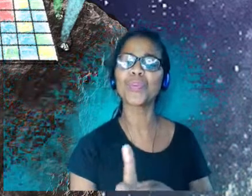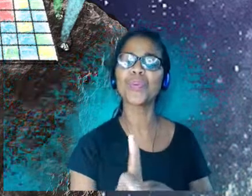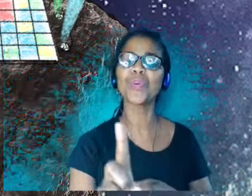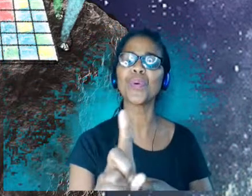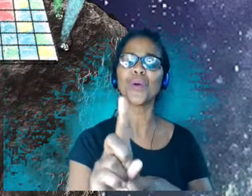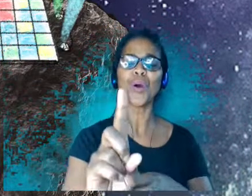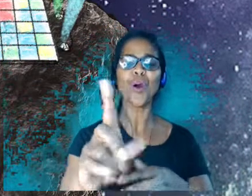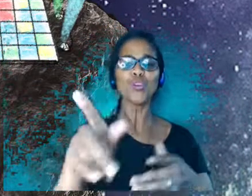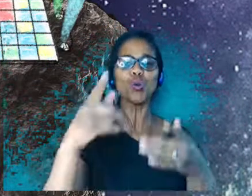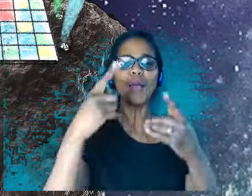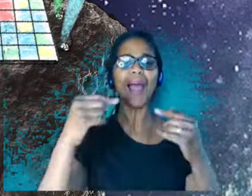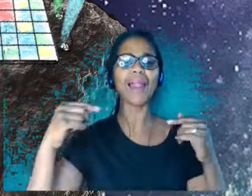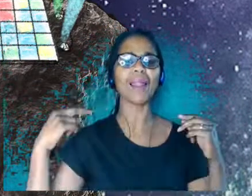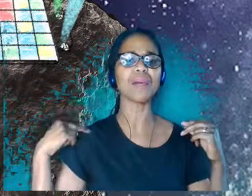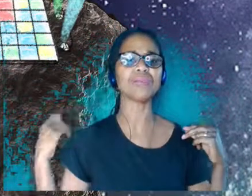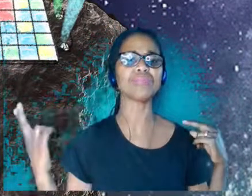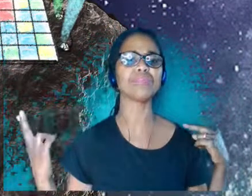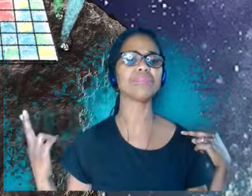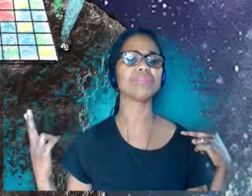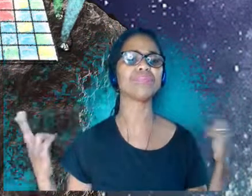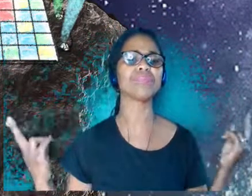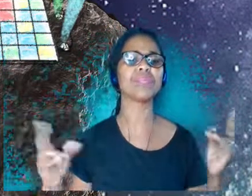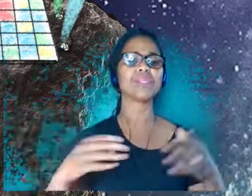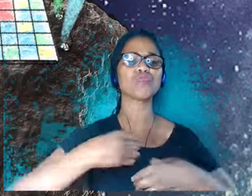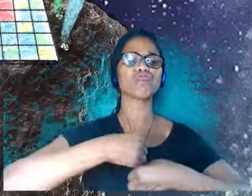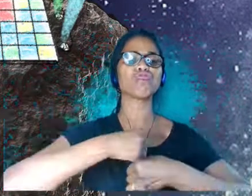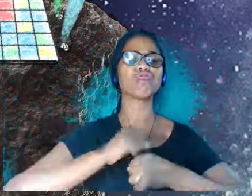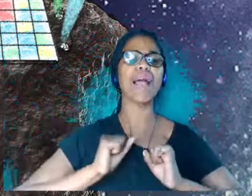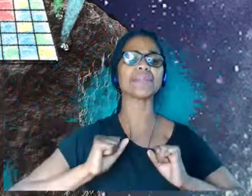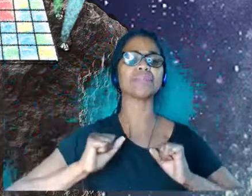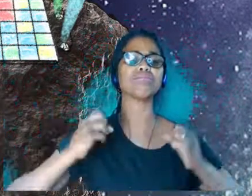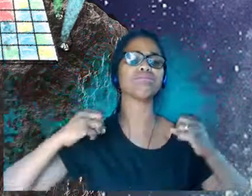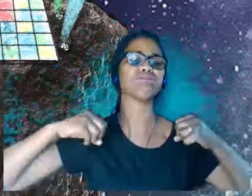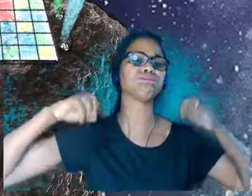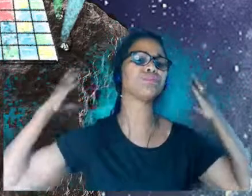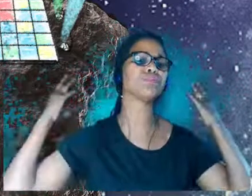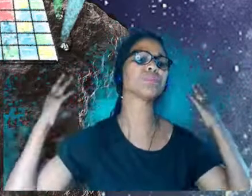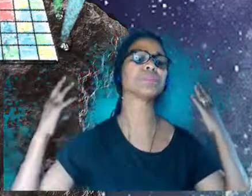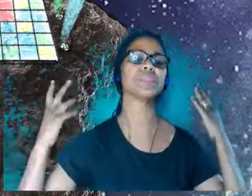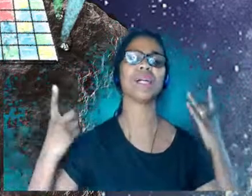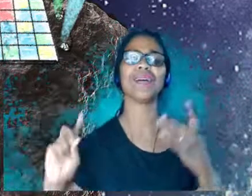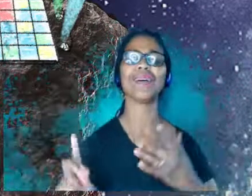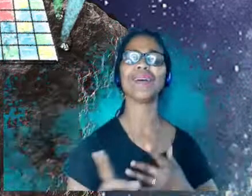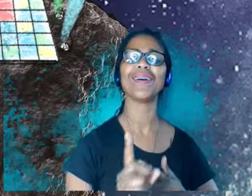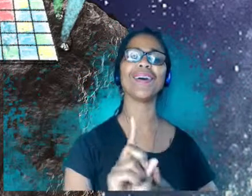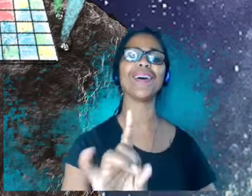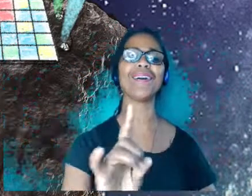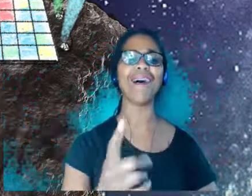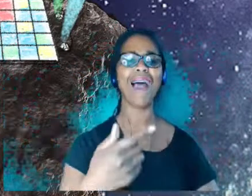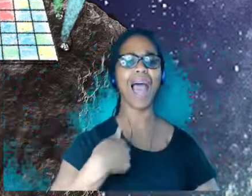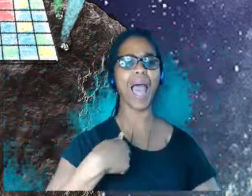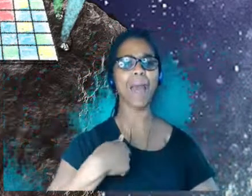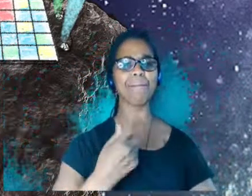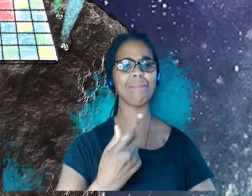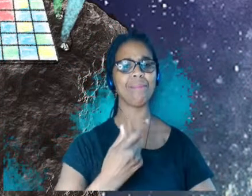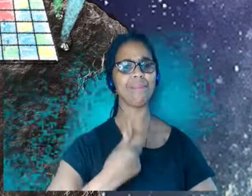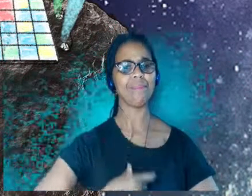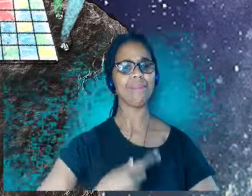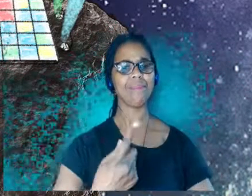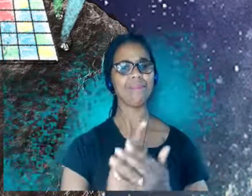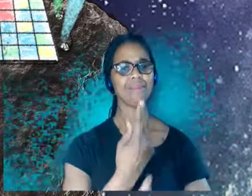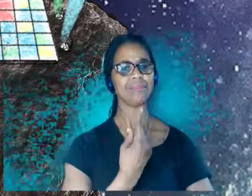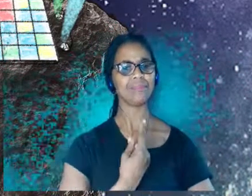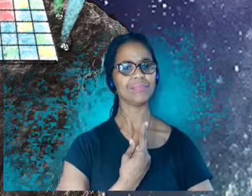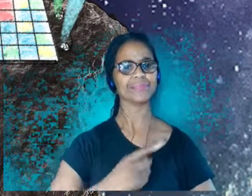kind of become an individual, but also kind of